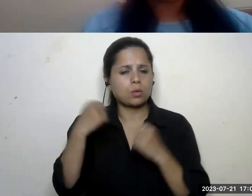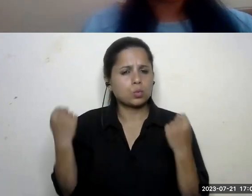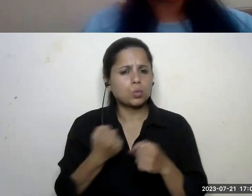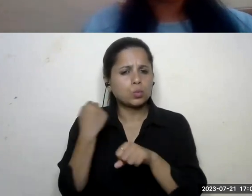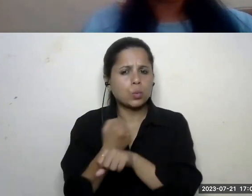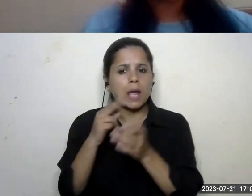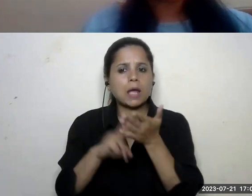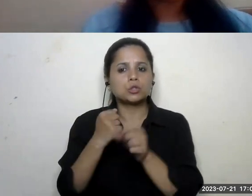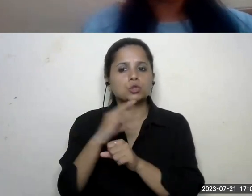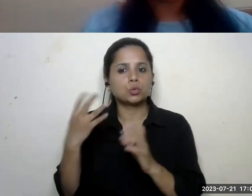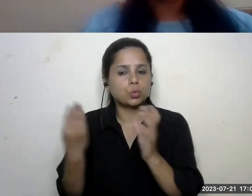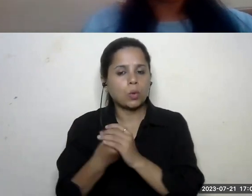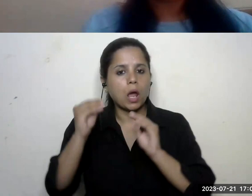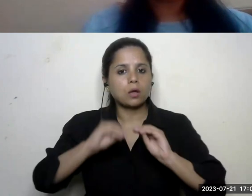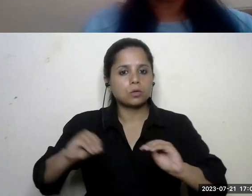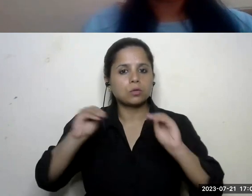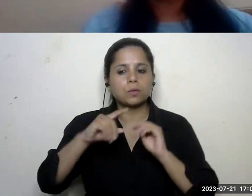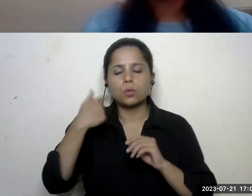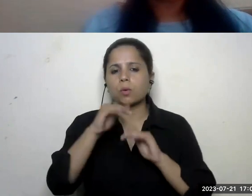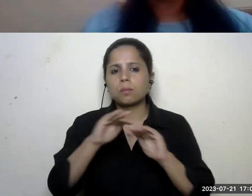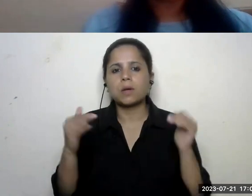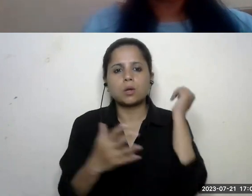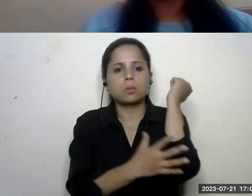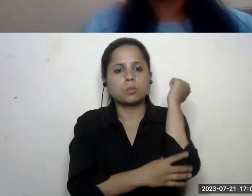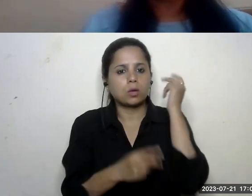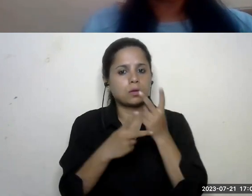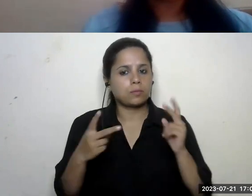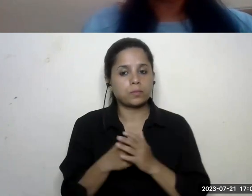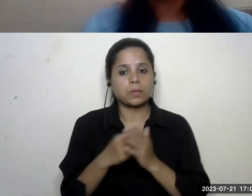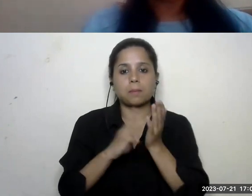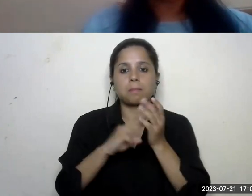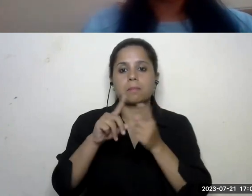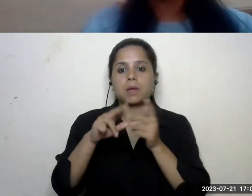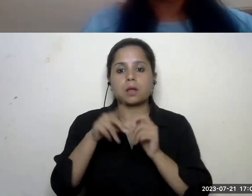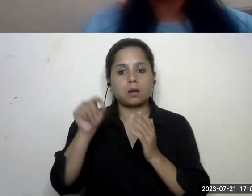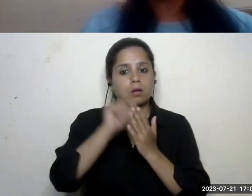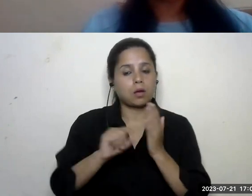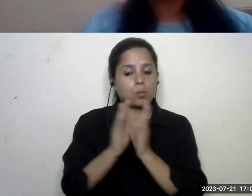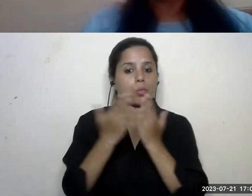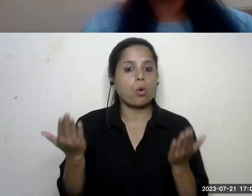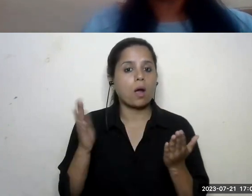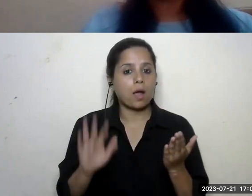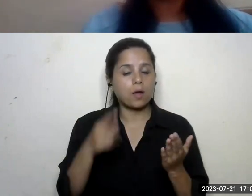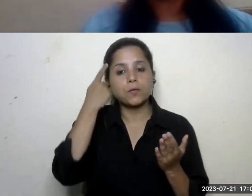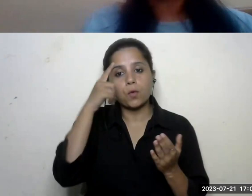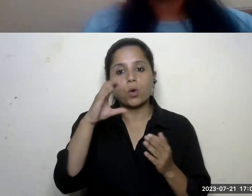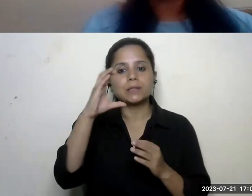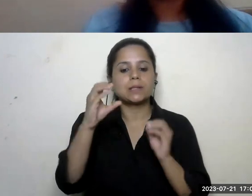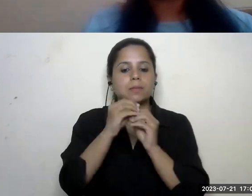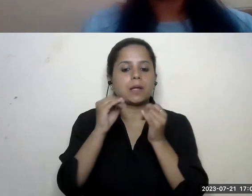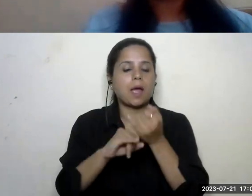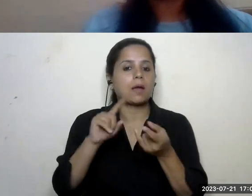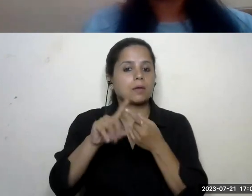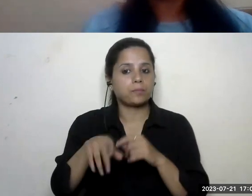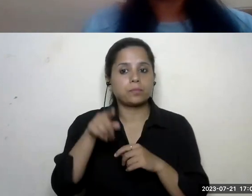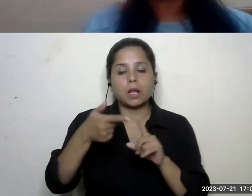ngos educating underprivileged communities meena also writes textbook materials for the cbsc and as a